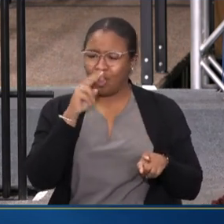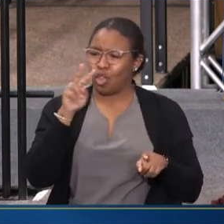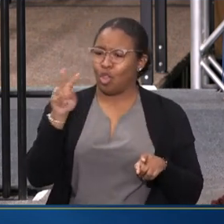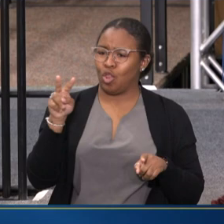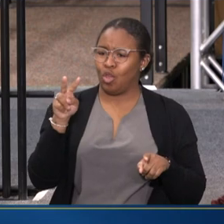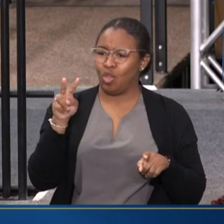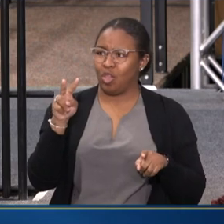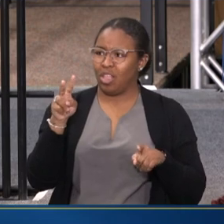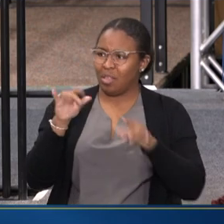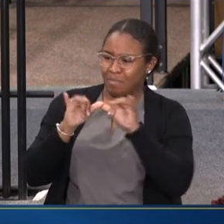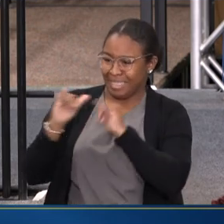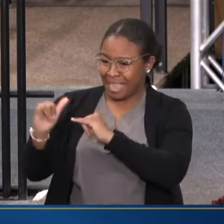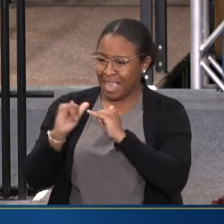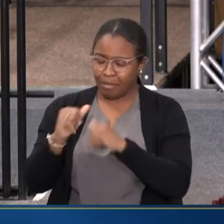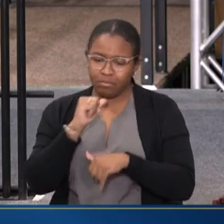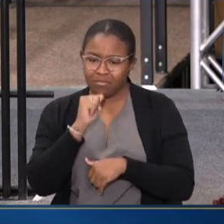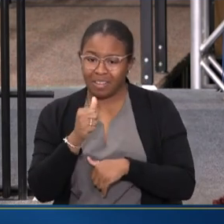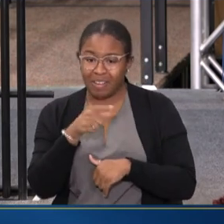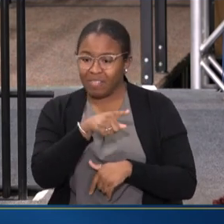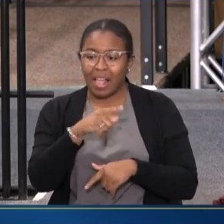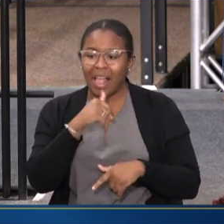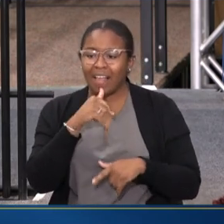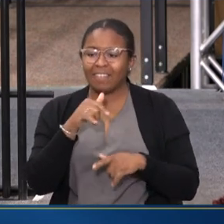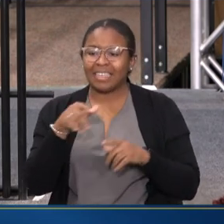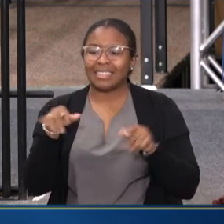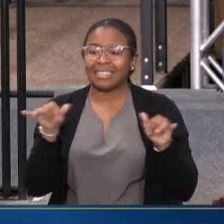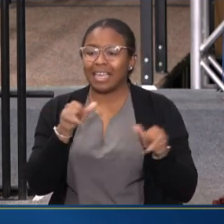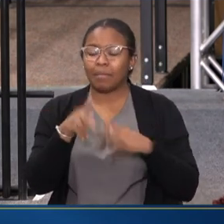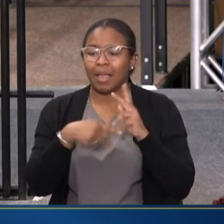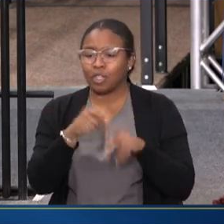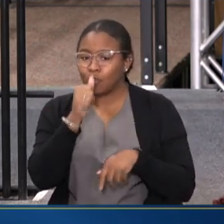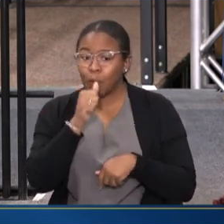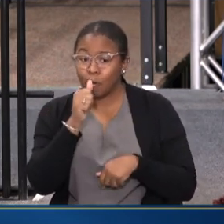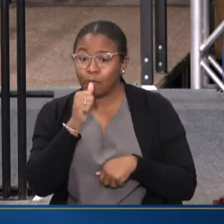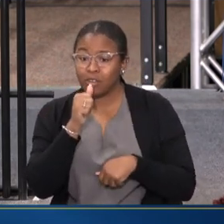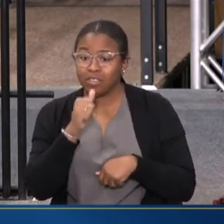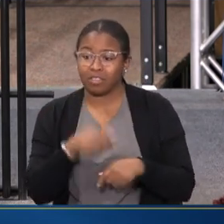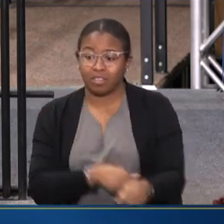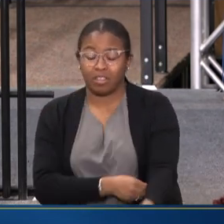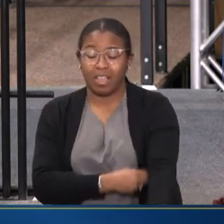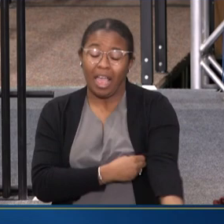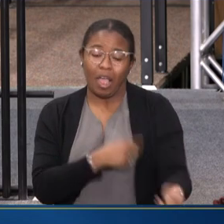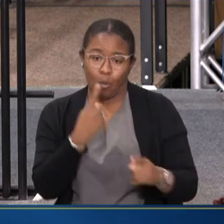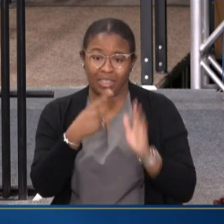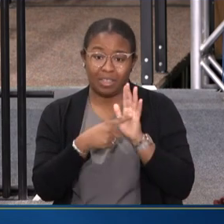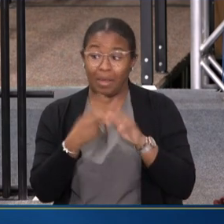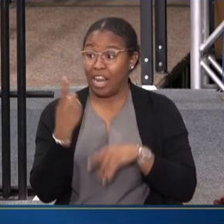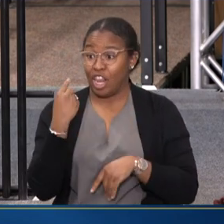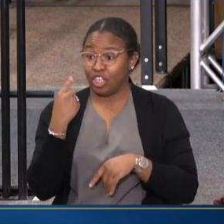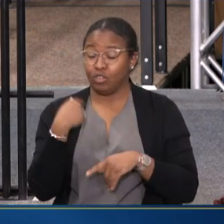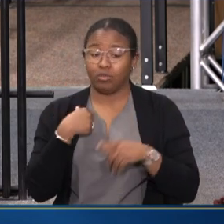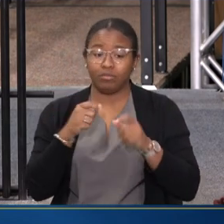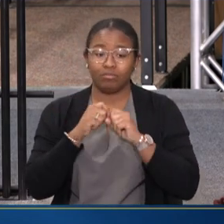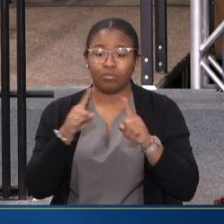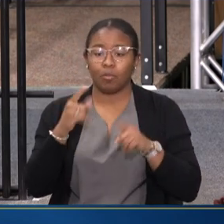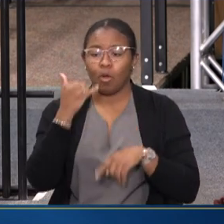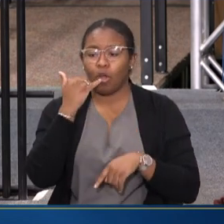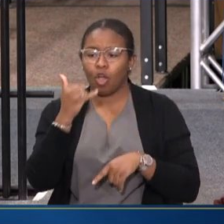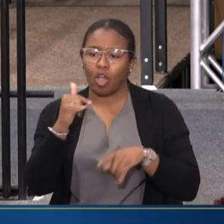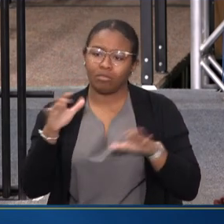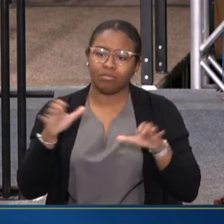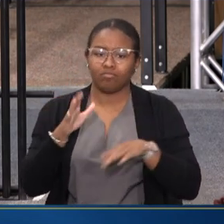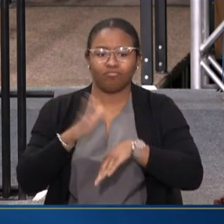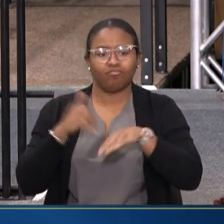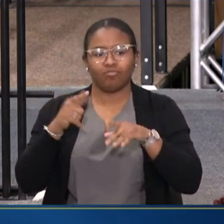AND SCALE IT THE WAY WE DO. AND THEY DON'T HAVE THE SAME TOLERANCE. AND I'LL GIVE YOU A PRACTICAL EXAMPLE. LAST YEAR WE PUT OUT A CALL TO ACTION